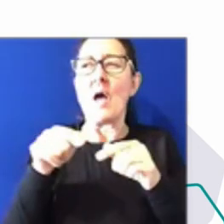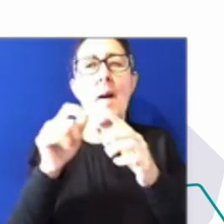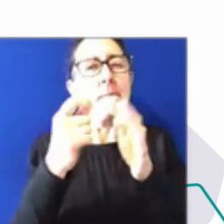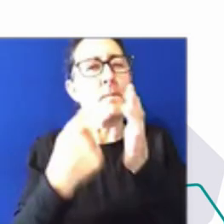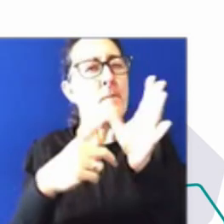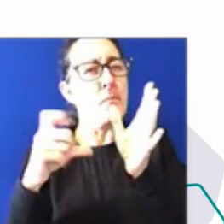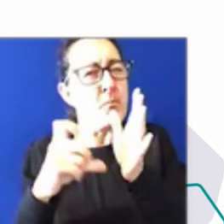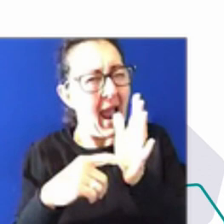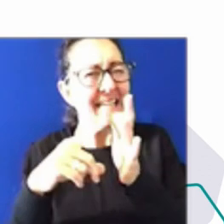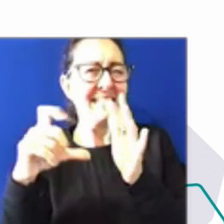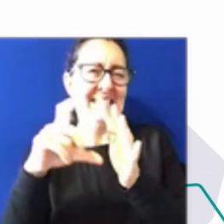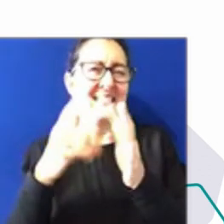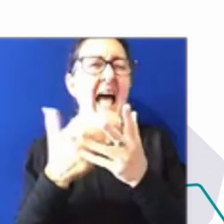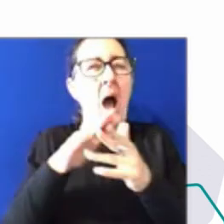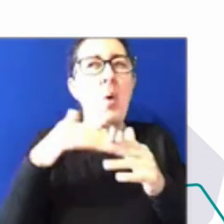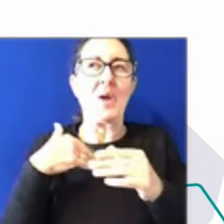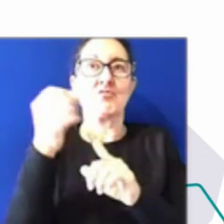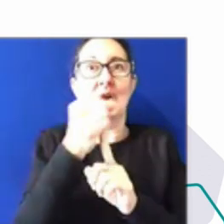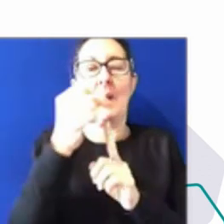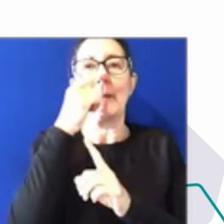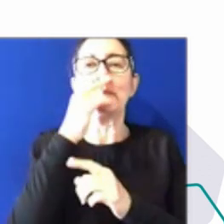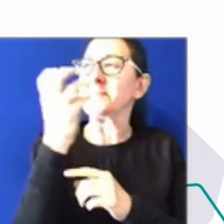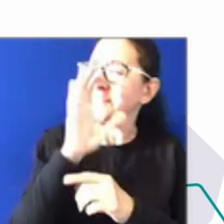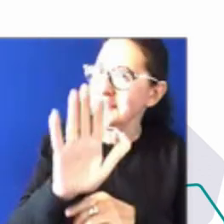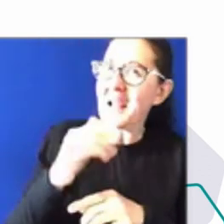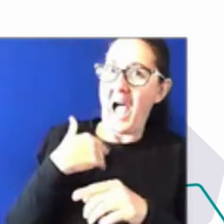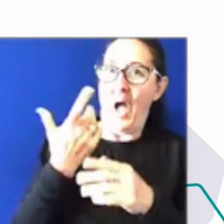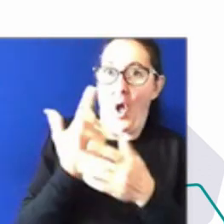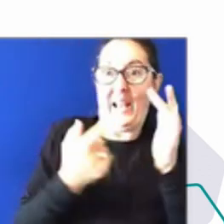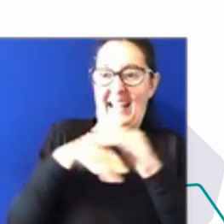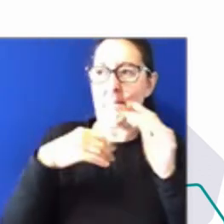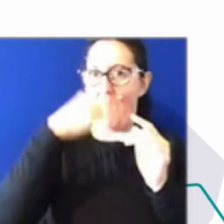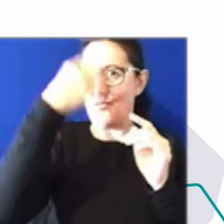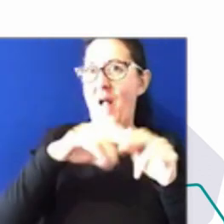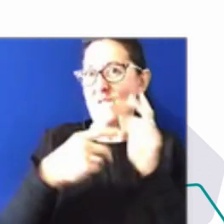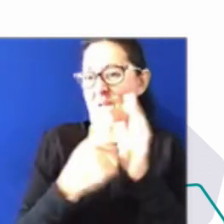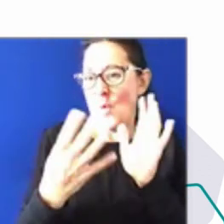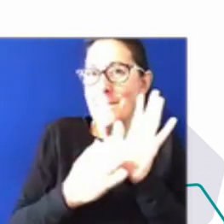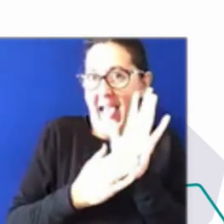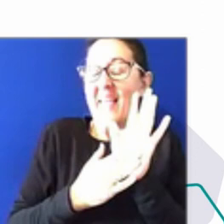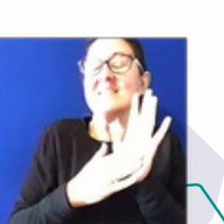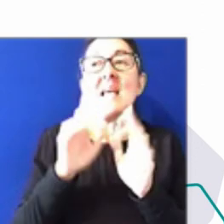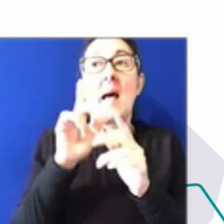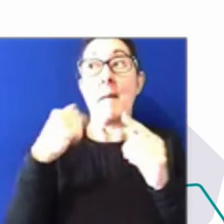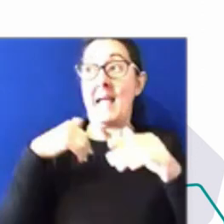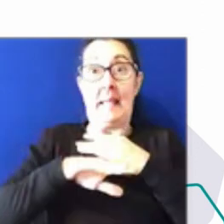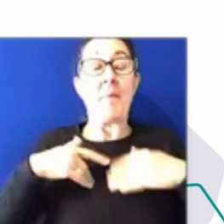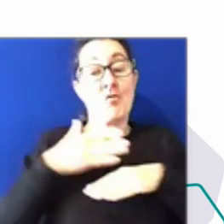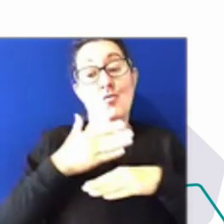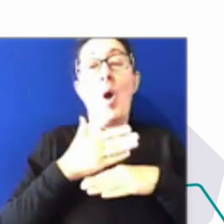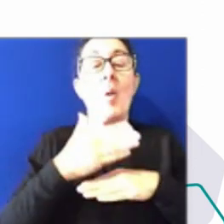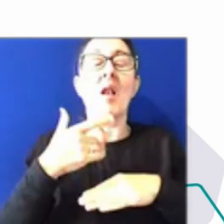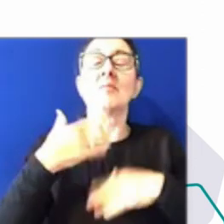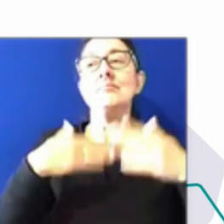to add to Helen, Mark, I've only been in the role for four months, but two weeks into my role, it became very clear that